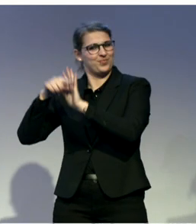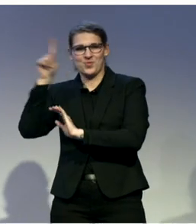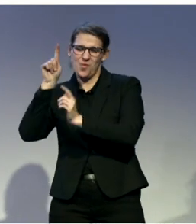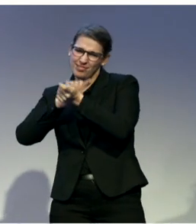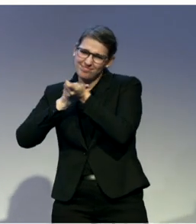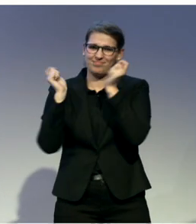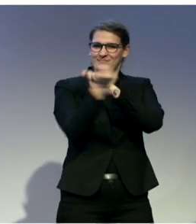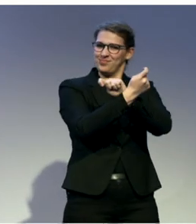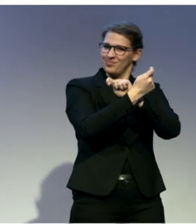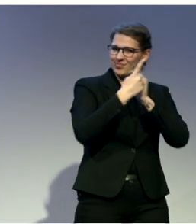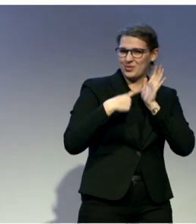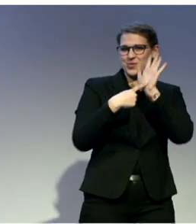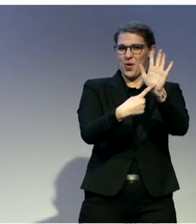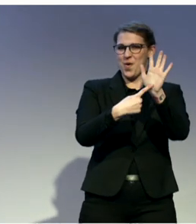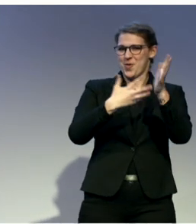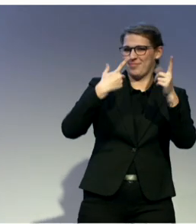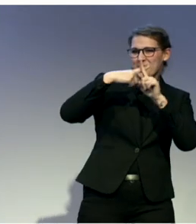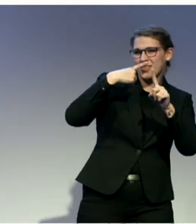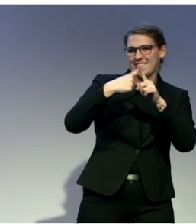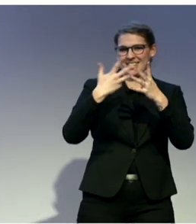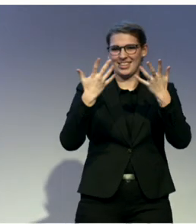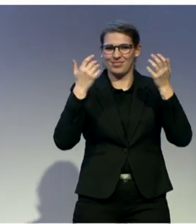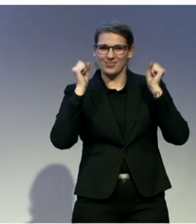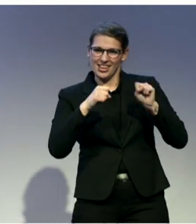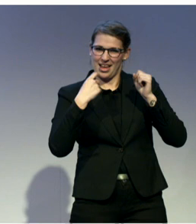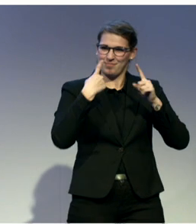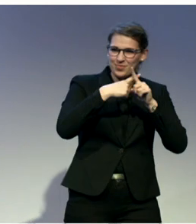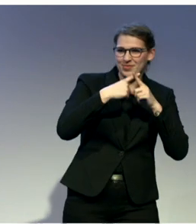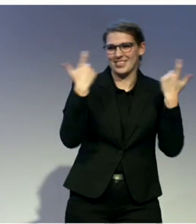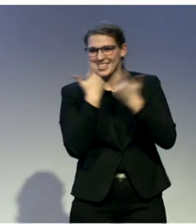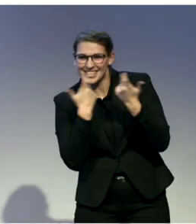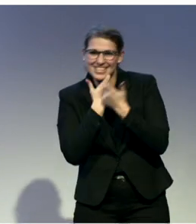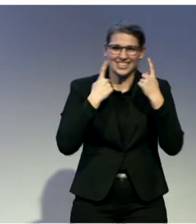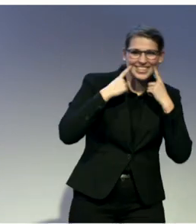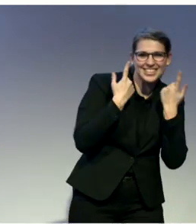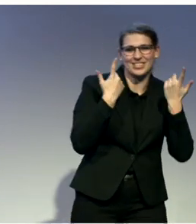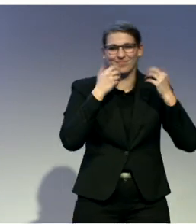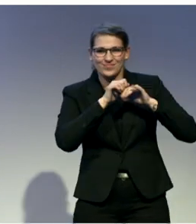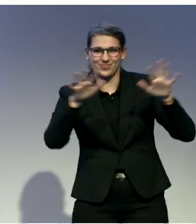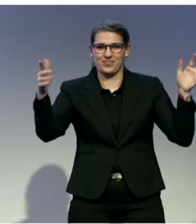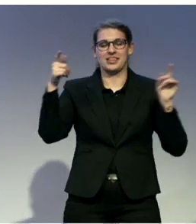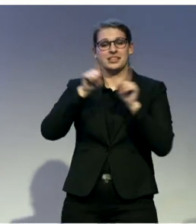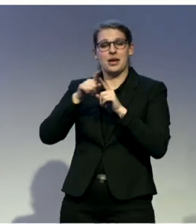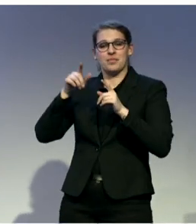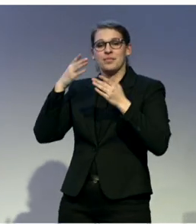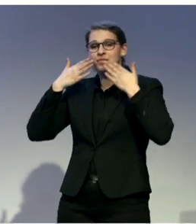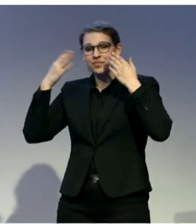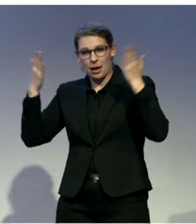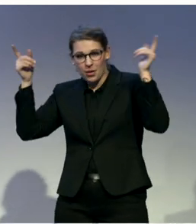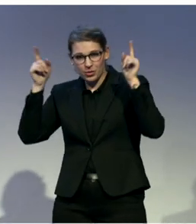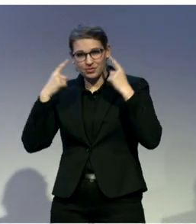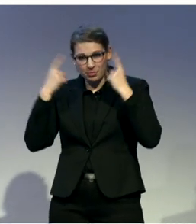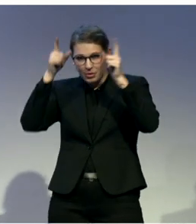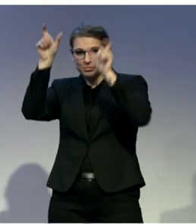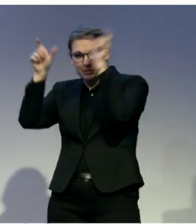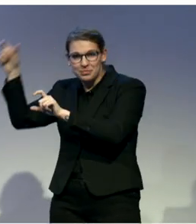kinds of celebs, because what can we do? We're a society that loves celebs, and taught them basic sign language in a song. And we started creating a